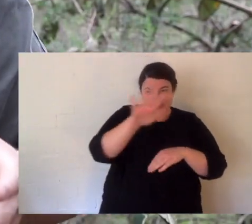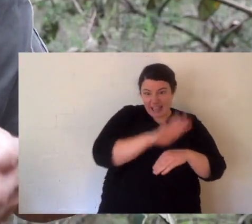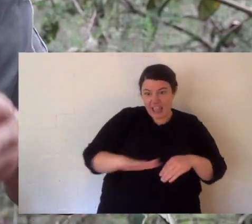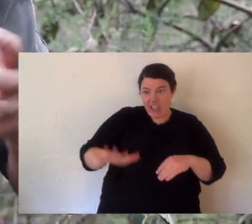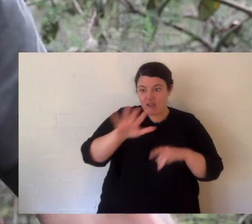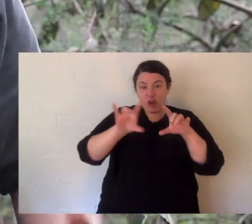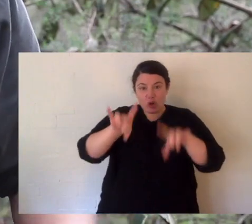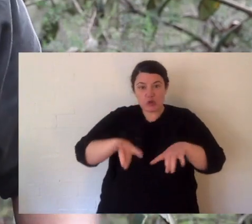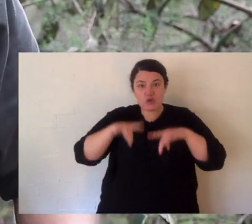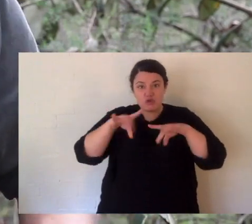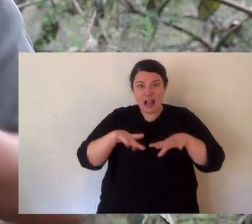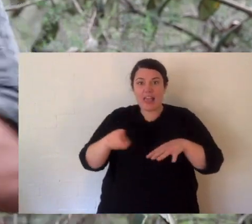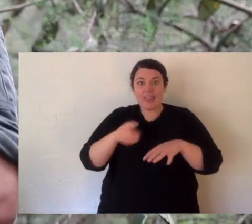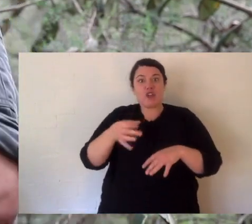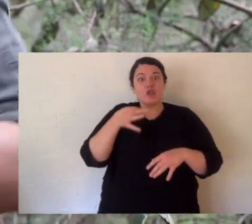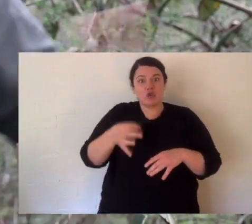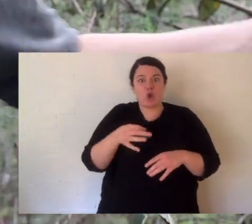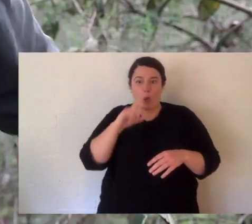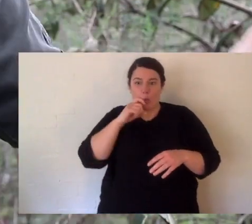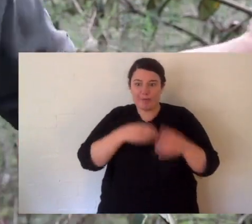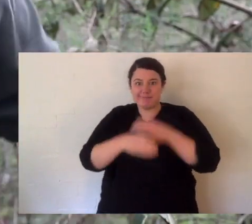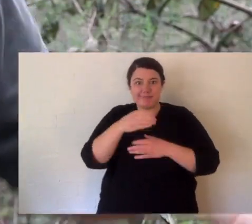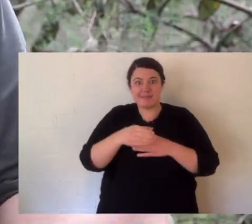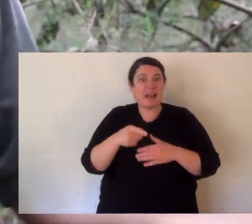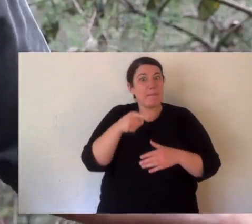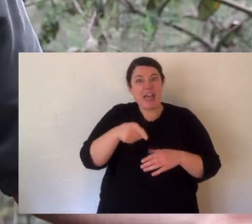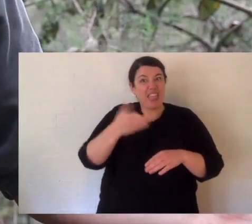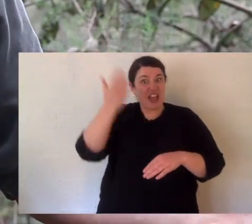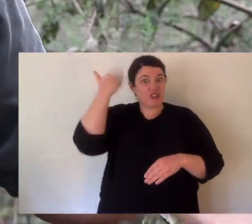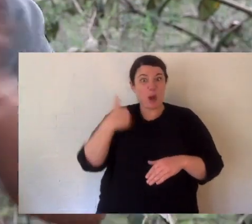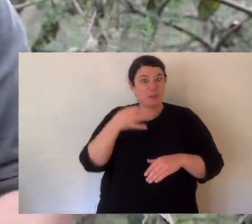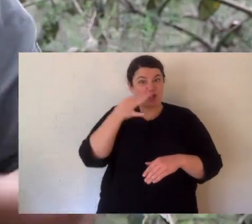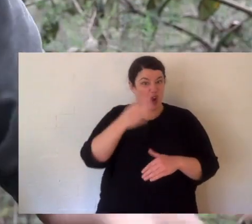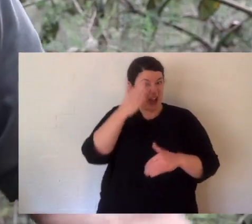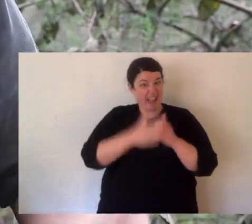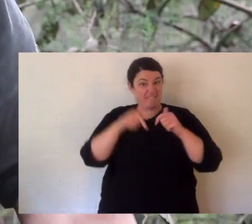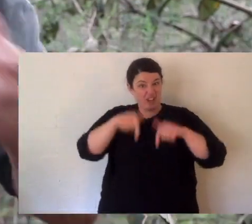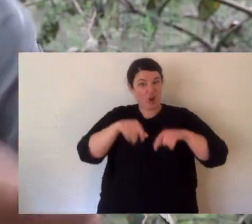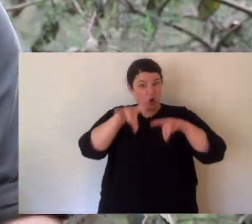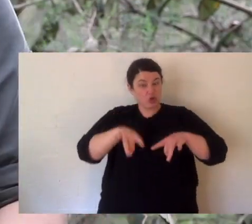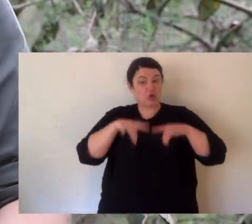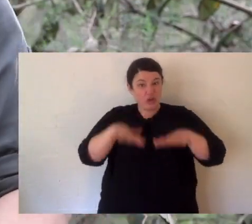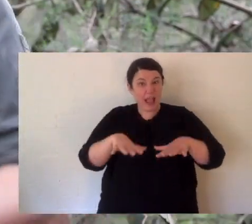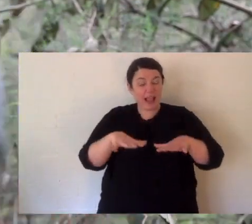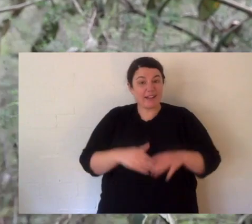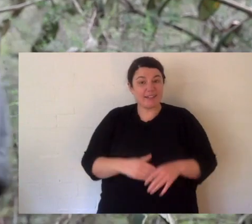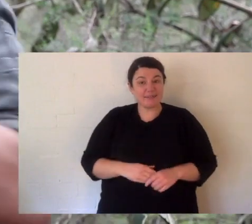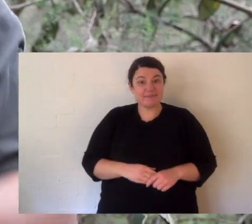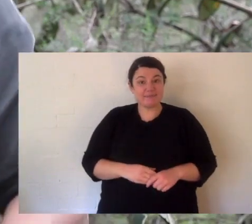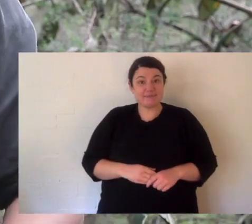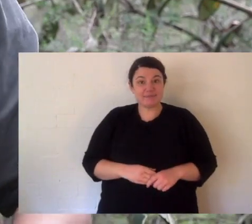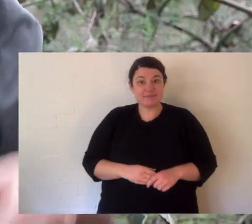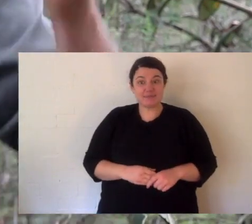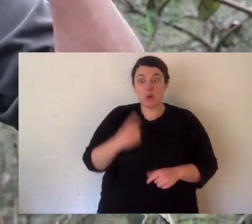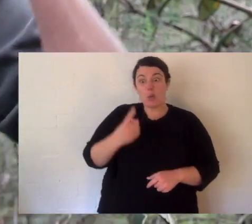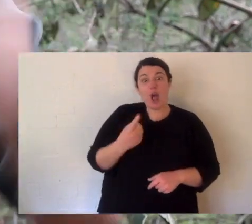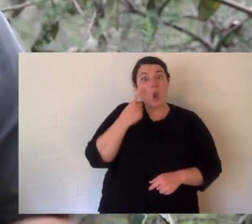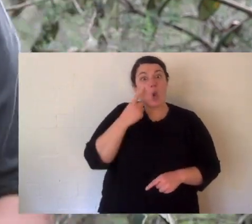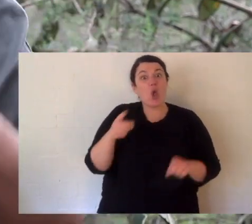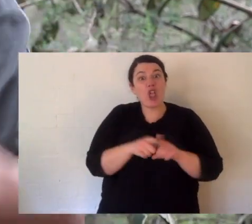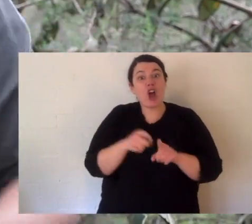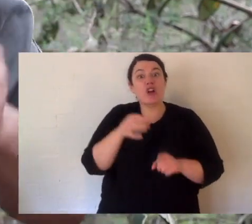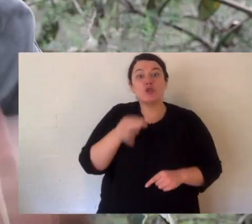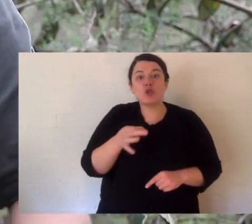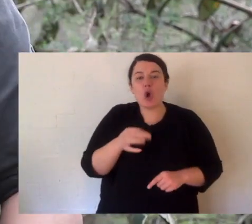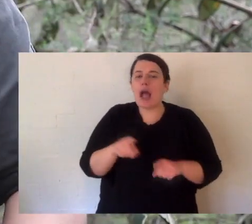that dogs would have but dogs were never found in Australia. We had marsupials and one of them turned out to look like a dog because it